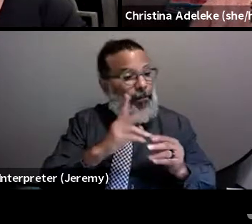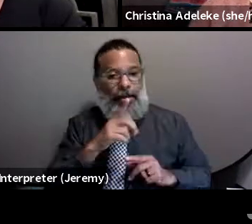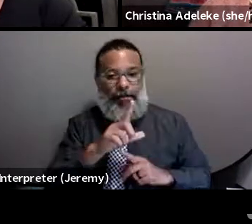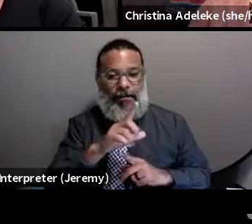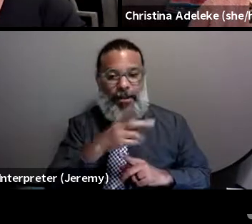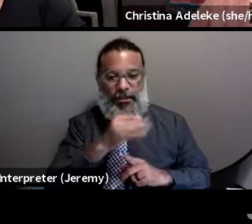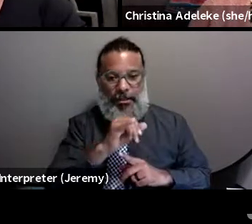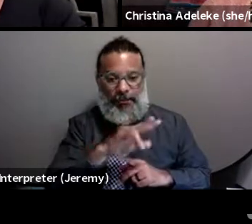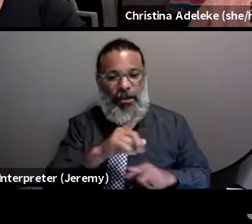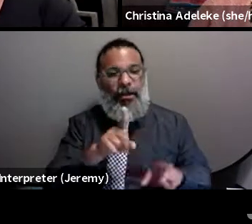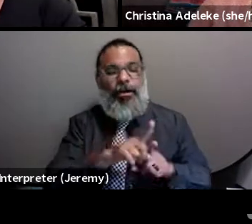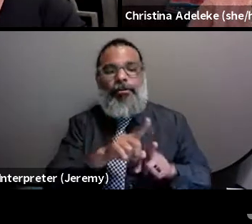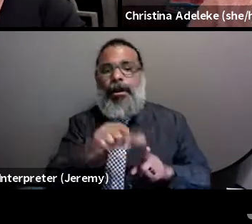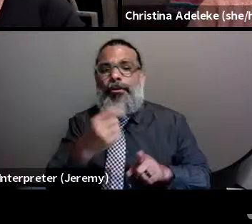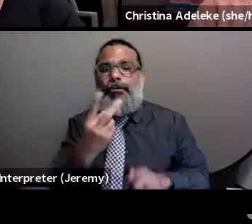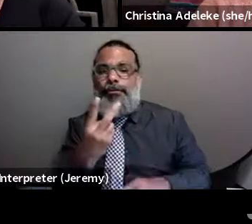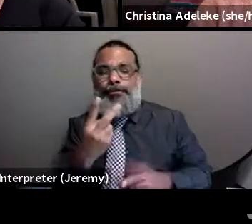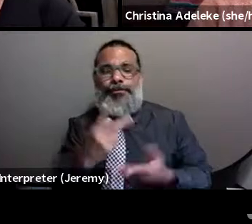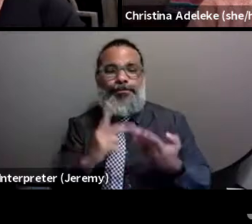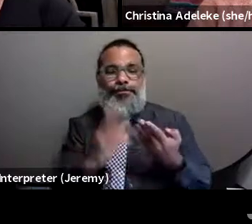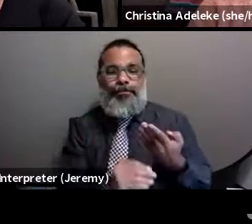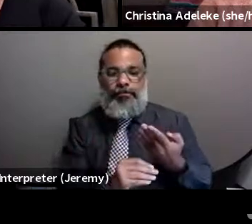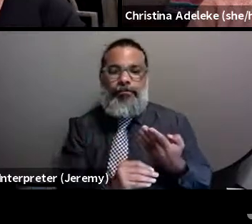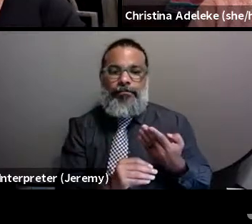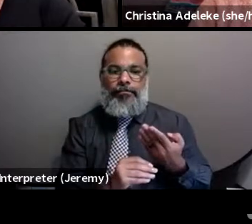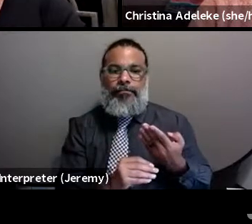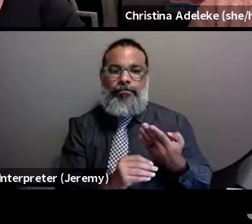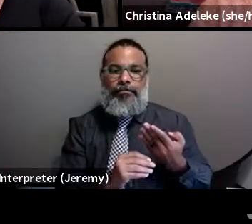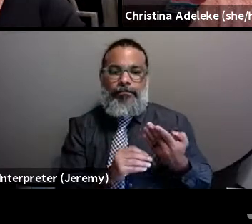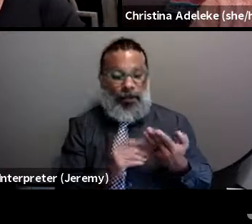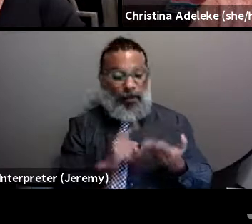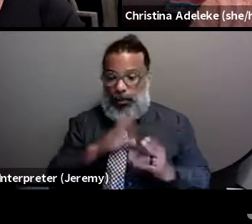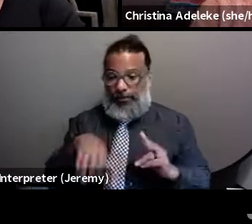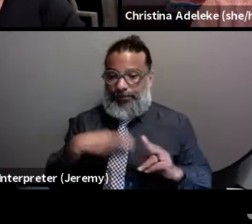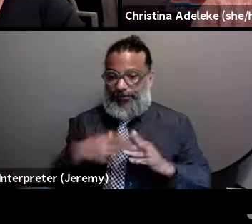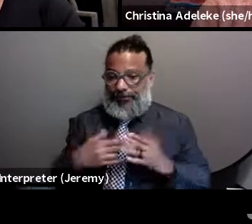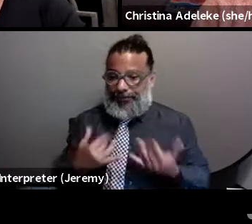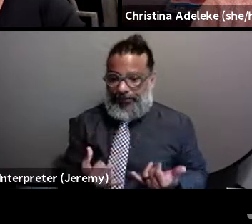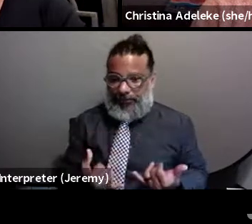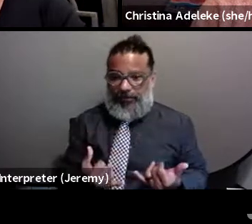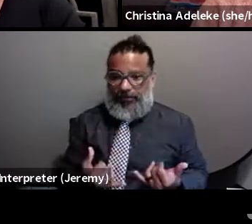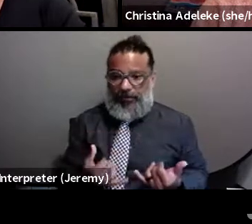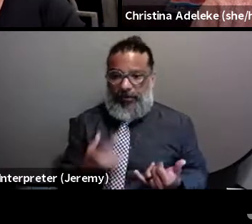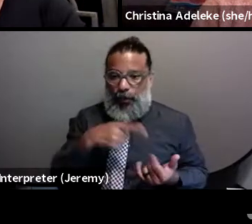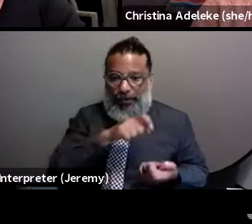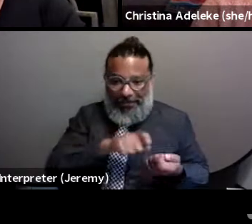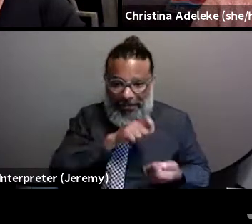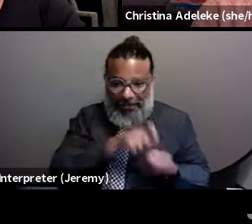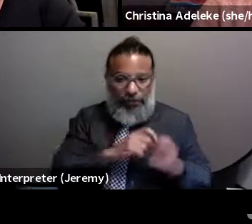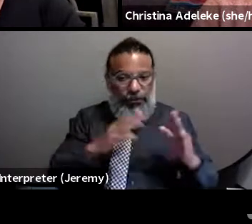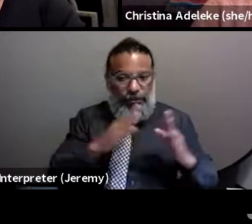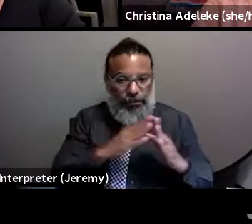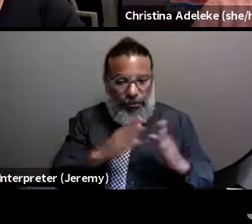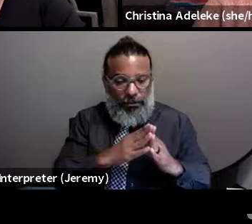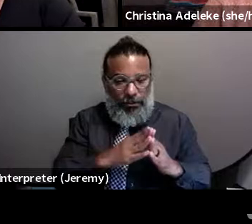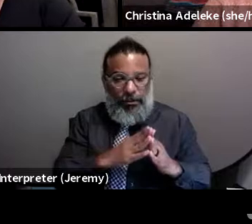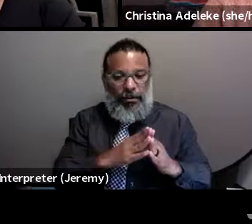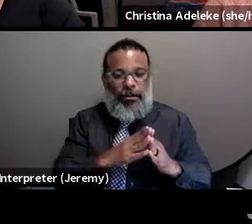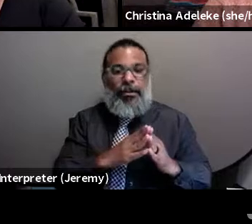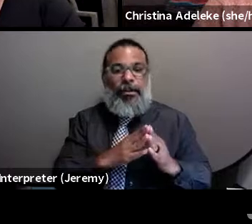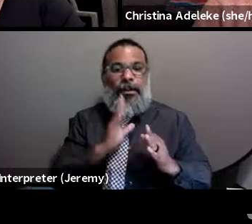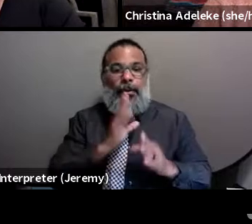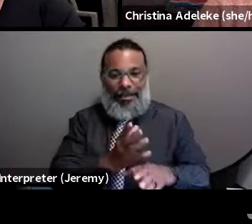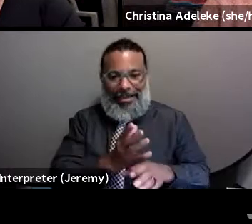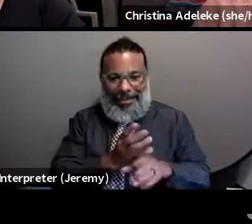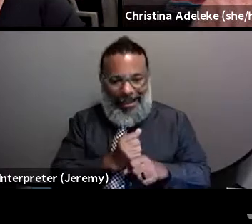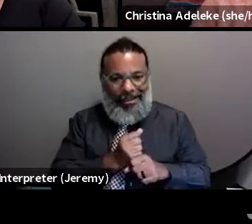the other two programs that I think are relevant to what we've been talking about, the specific communities most effective of that will get, you